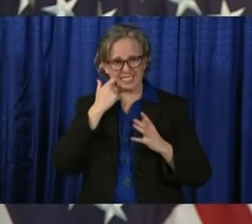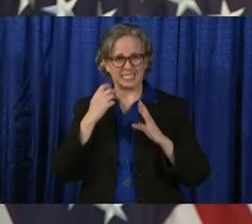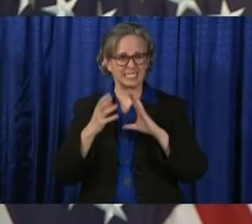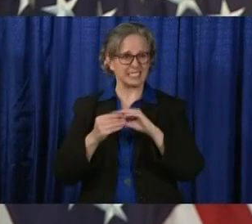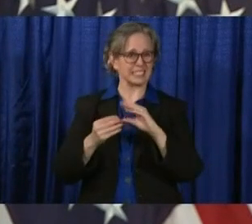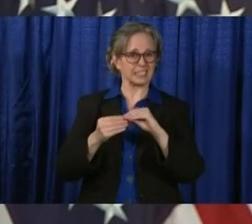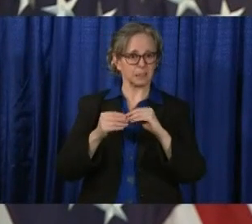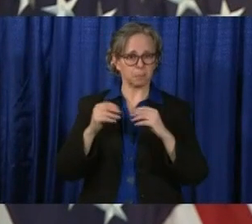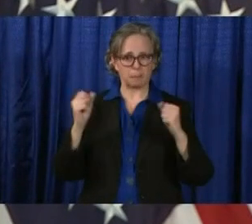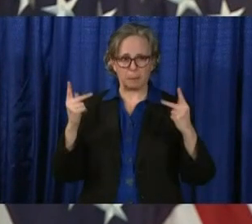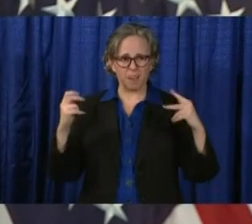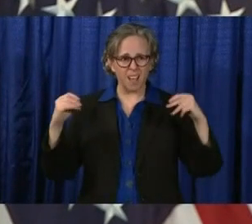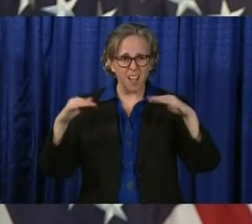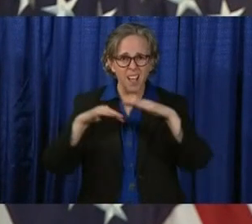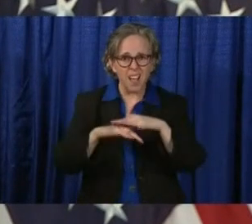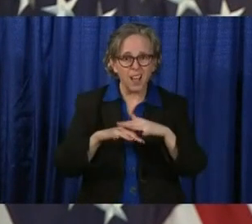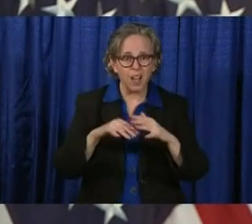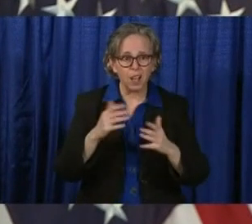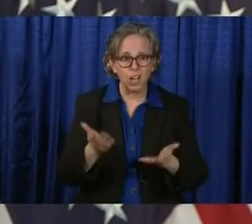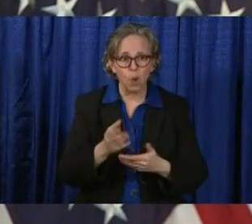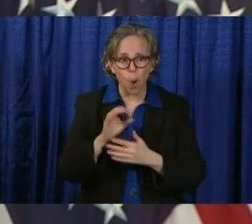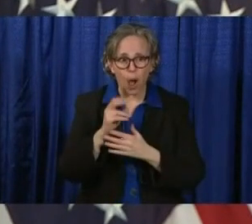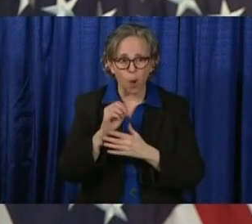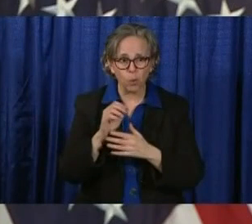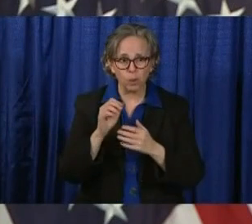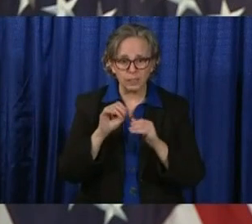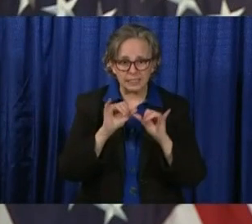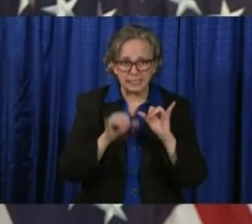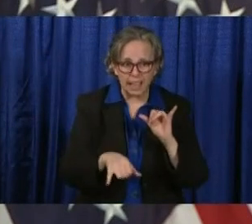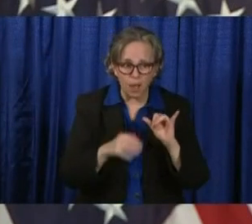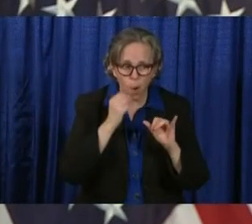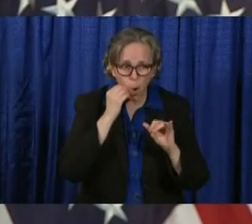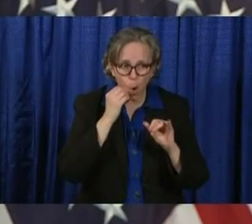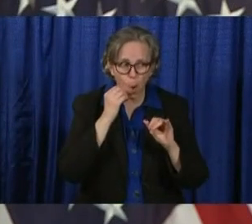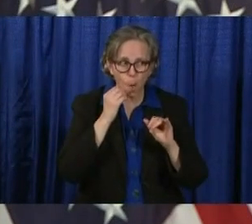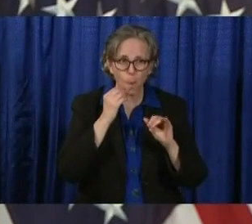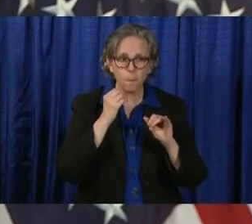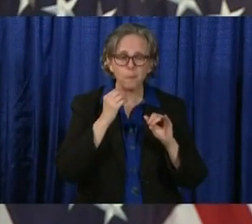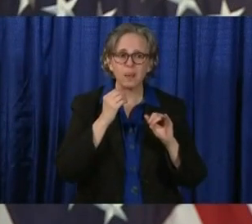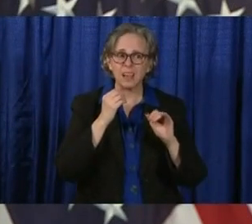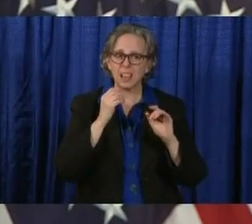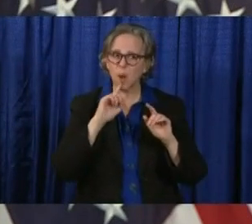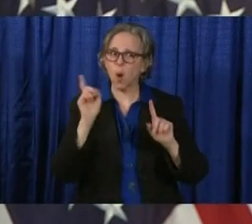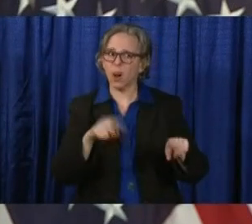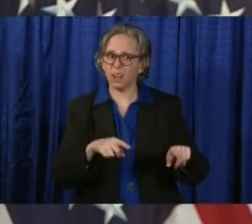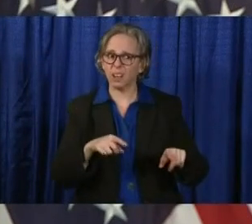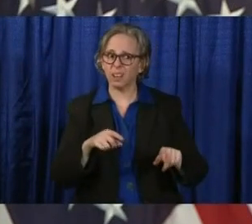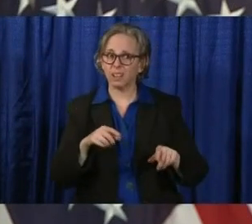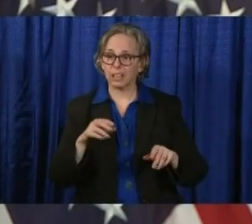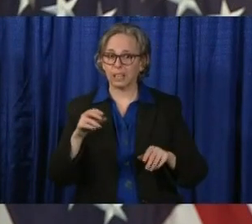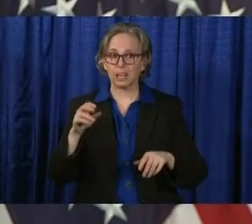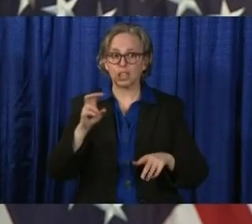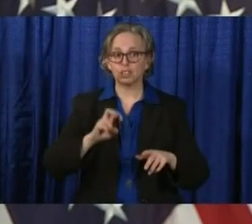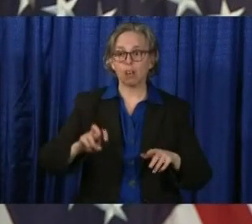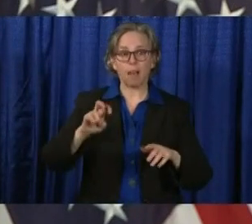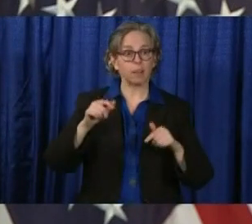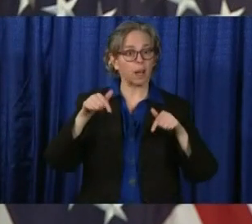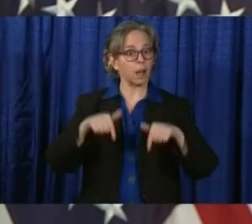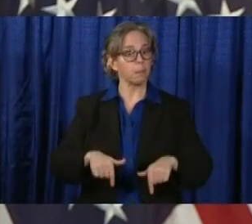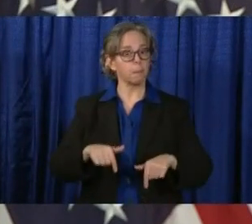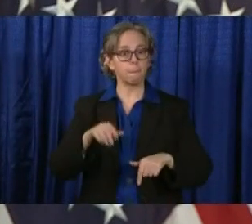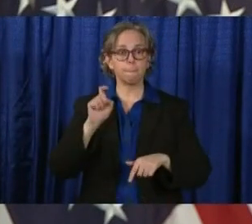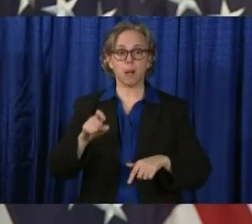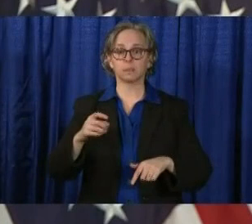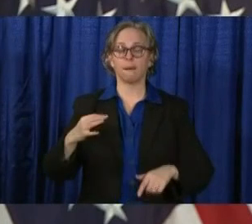place through the May 1st expiration of the stay-at-home order. As the governor mentioned, all travelers arriving to Ohio must voluntarily self